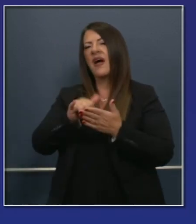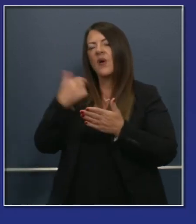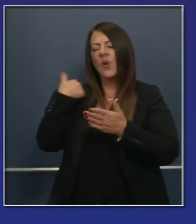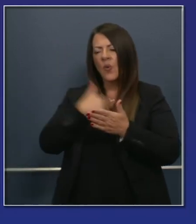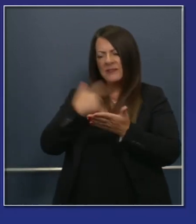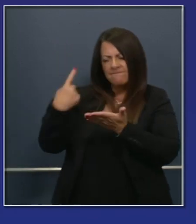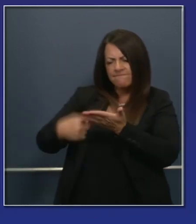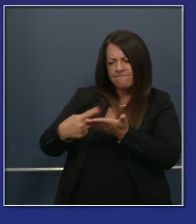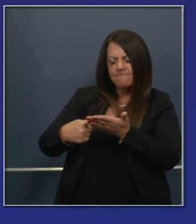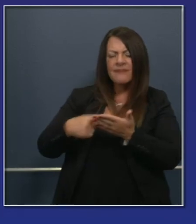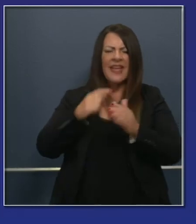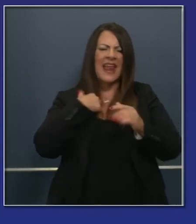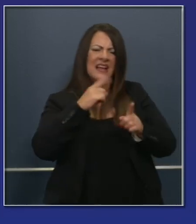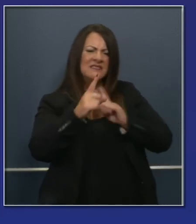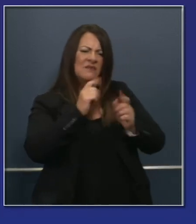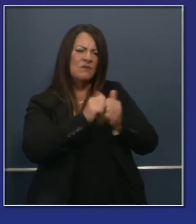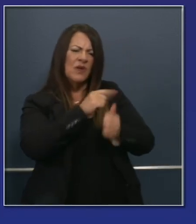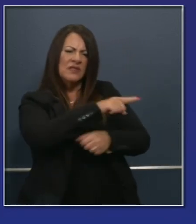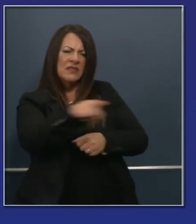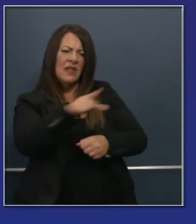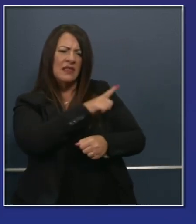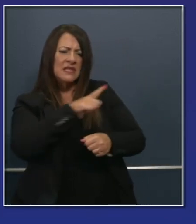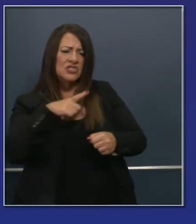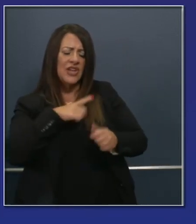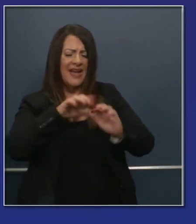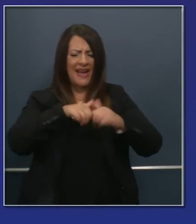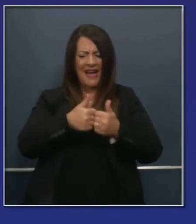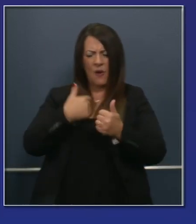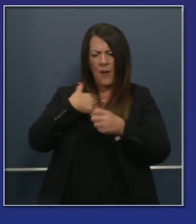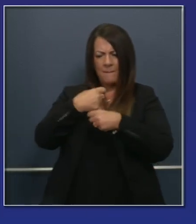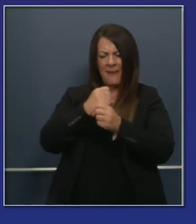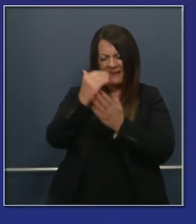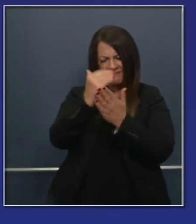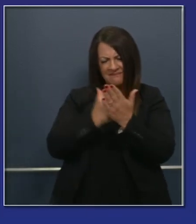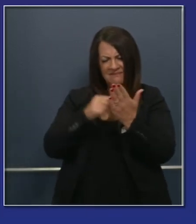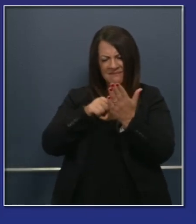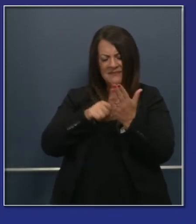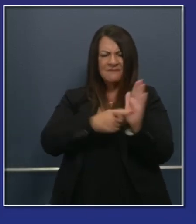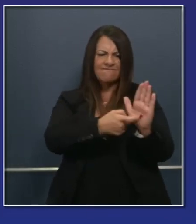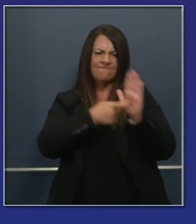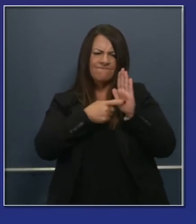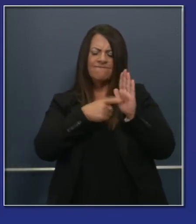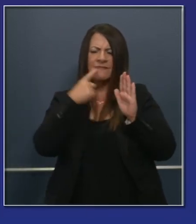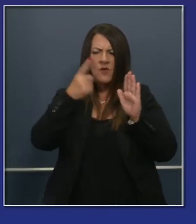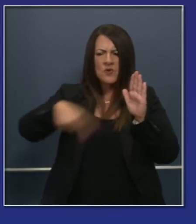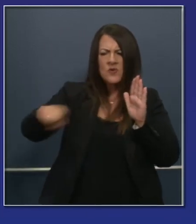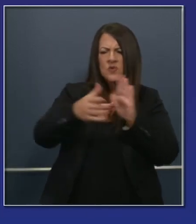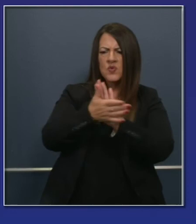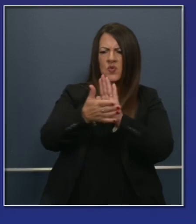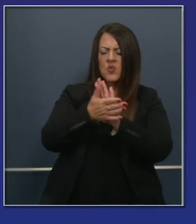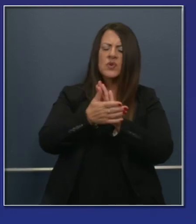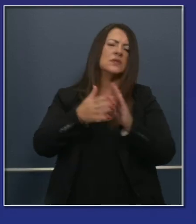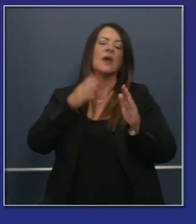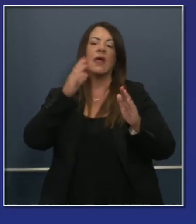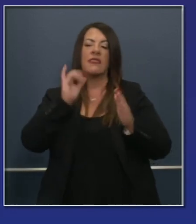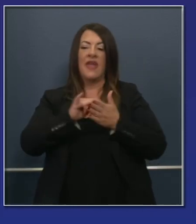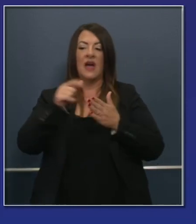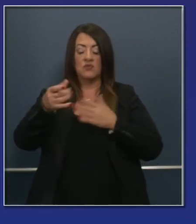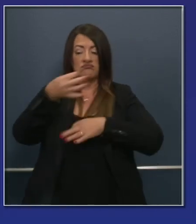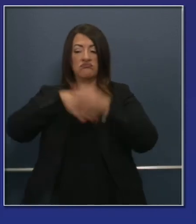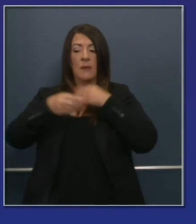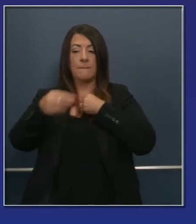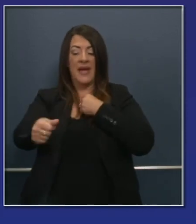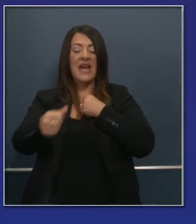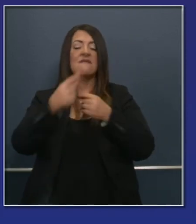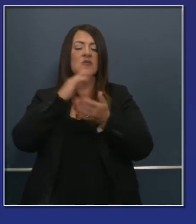budget language to really condition requirements with funding so it's really about local flexibility at the end of the